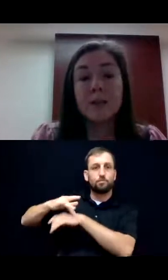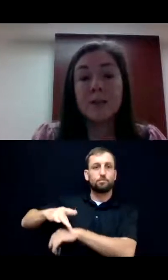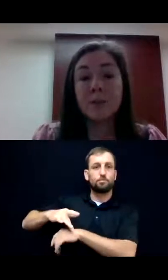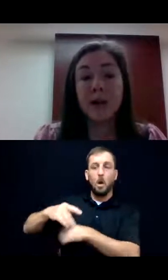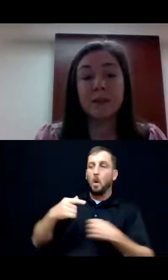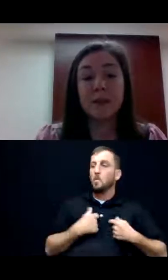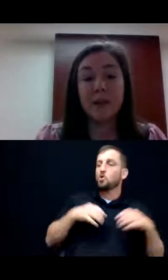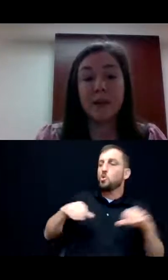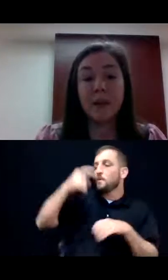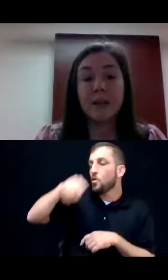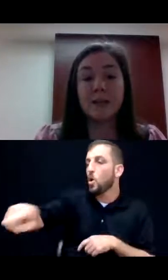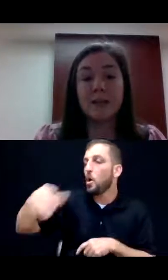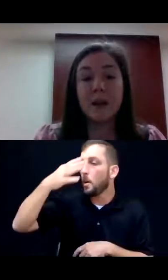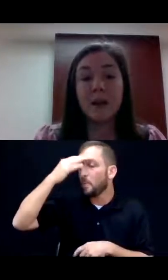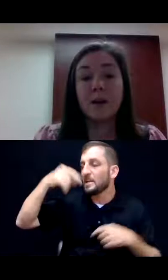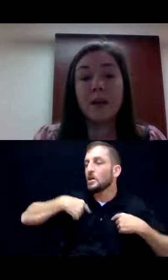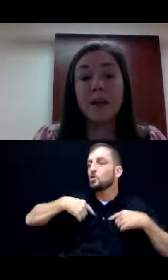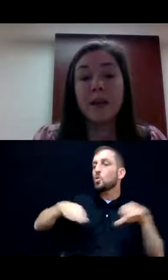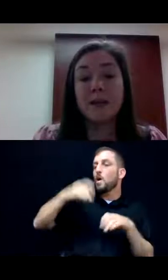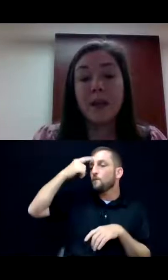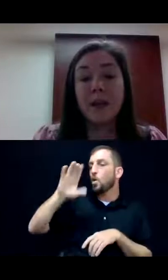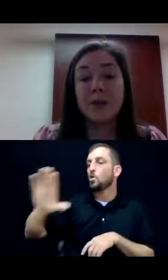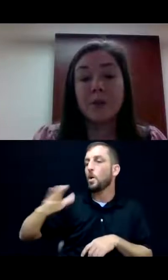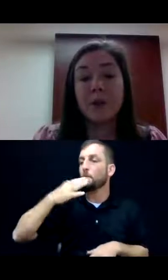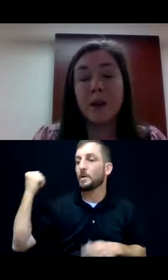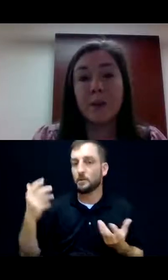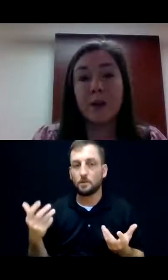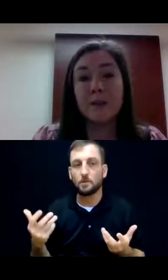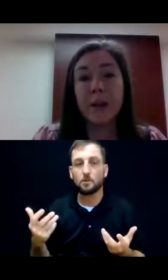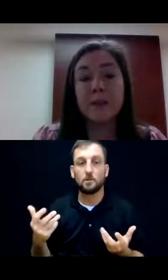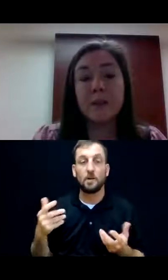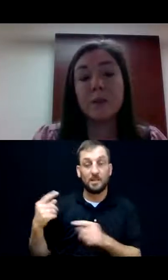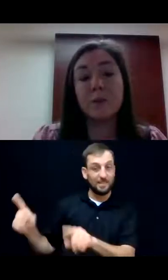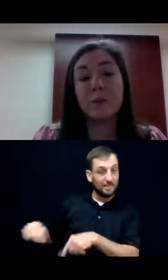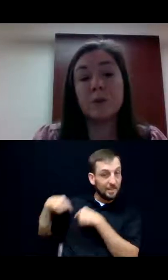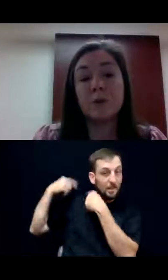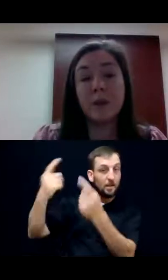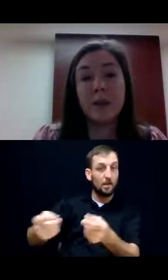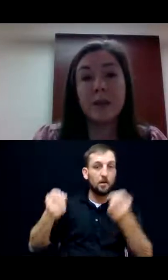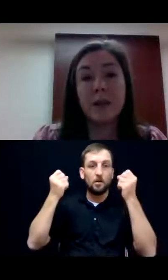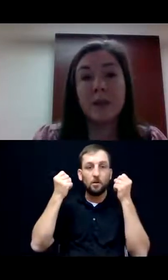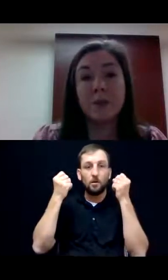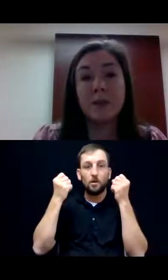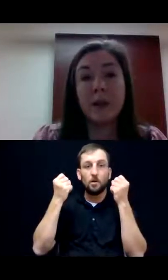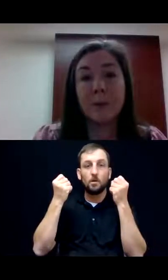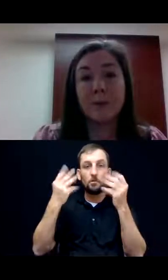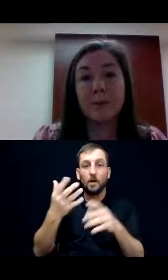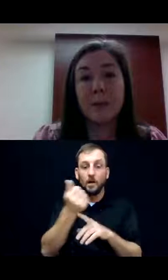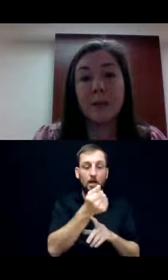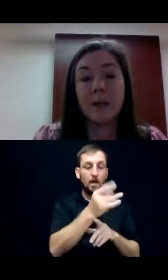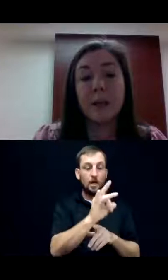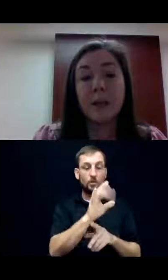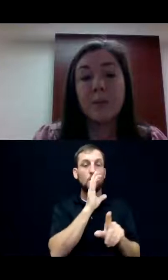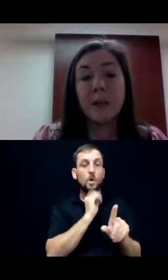Since this practice has been in place, it has led to the number of 18 year olds with an intellectual developmental